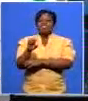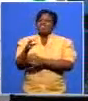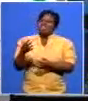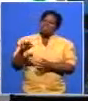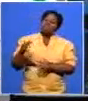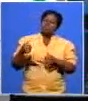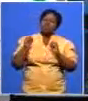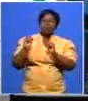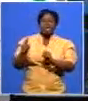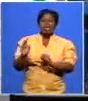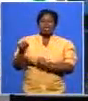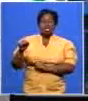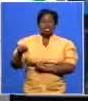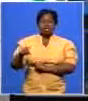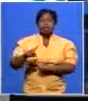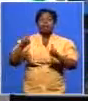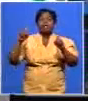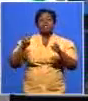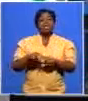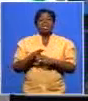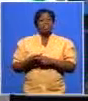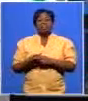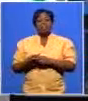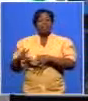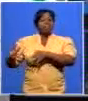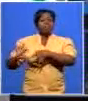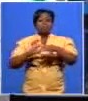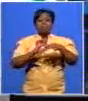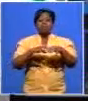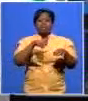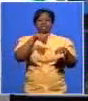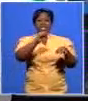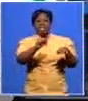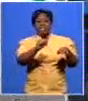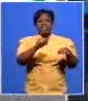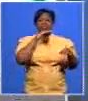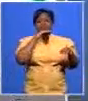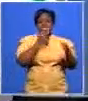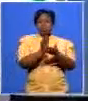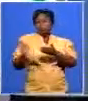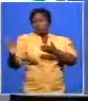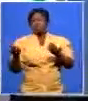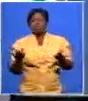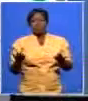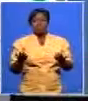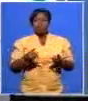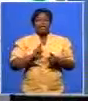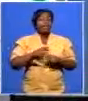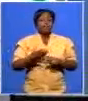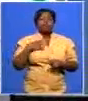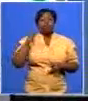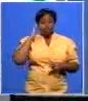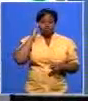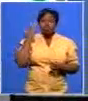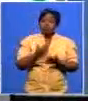genuinely is okay if you are not identified with the with the with the da you get decimated if you want to know if you want to